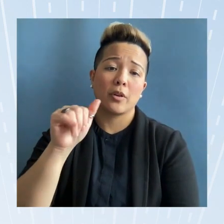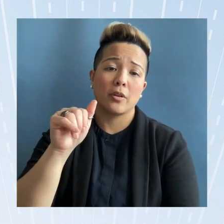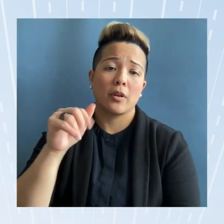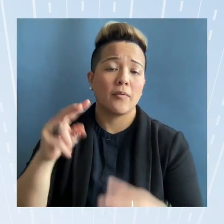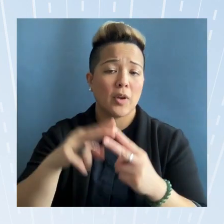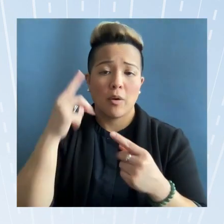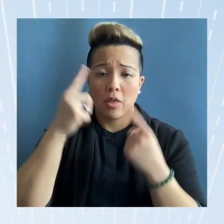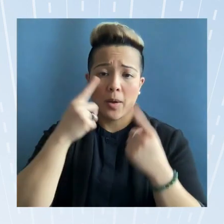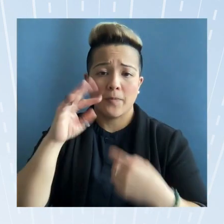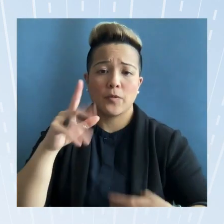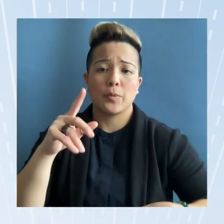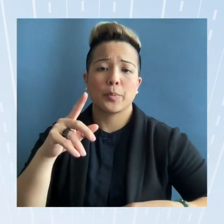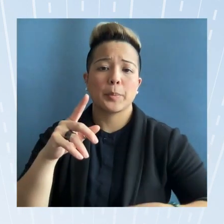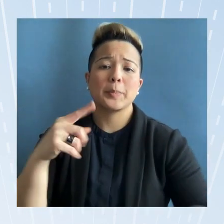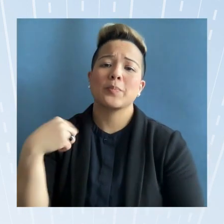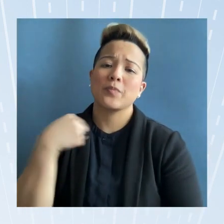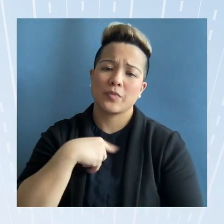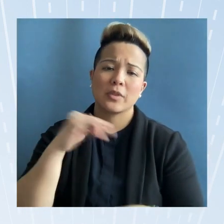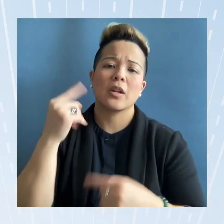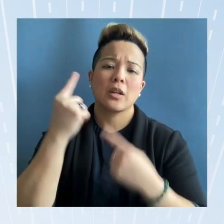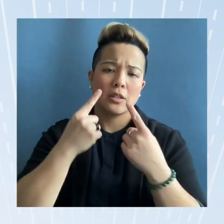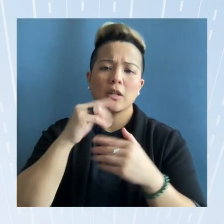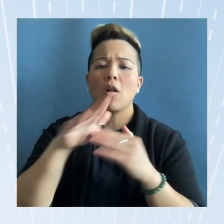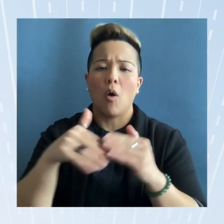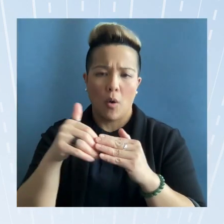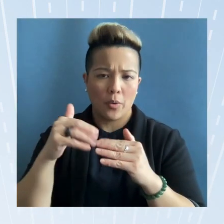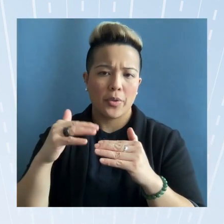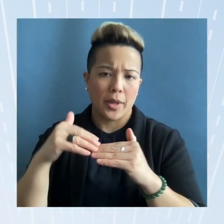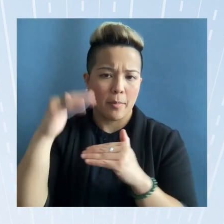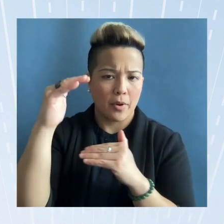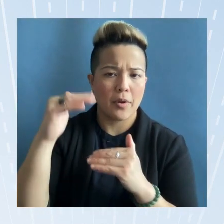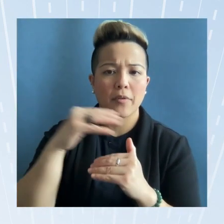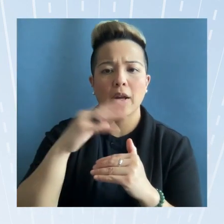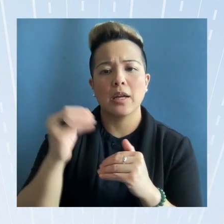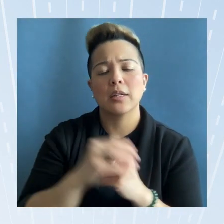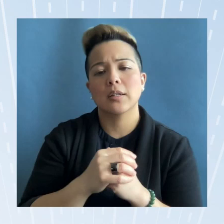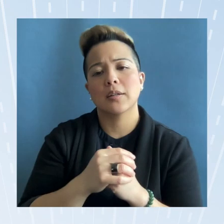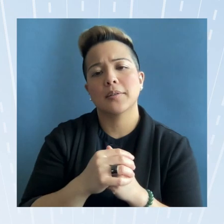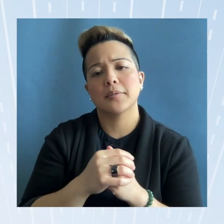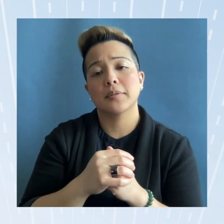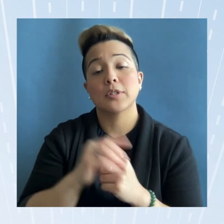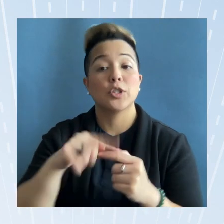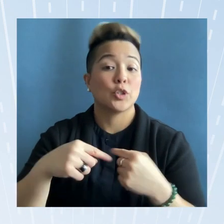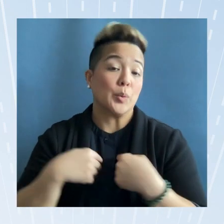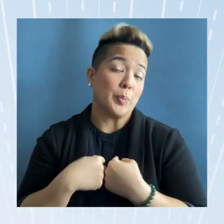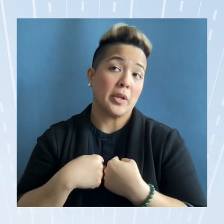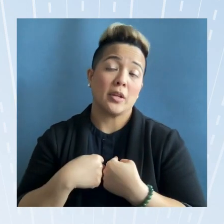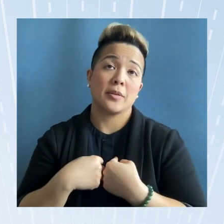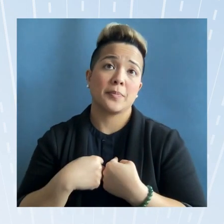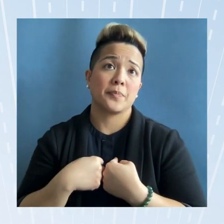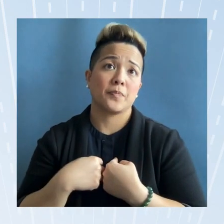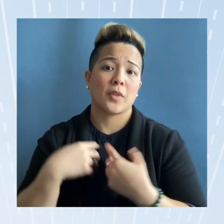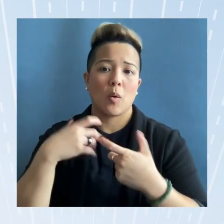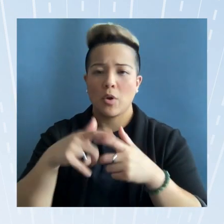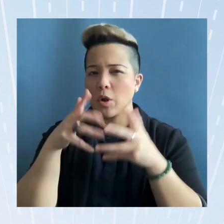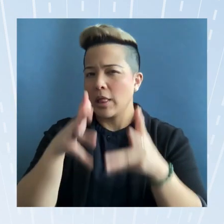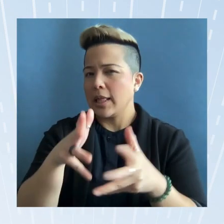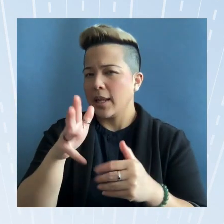we we did consider all the above and to me I wanted to leave it